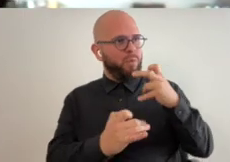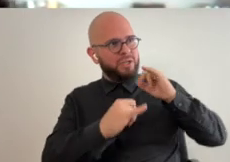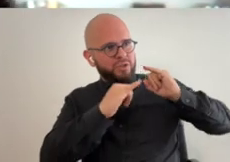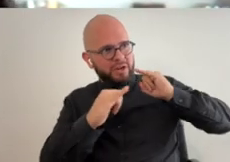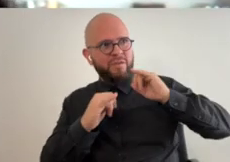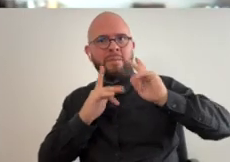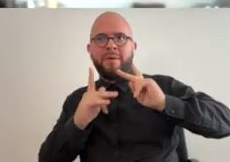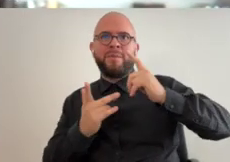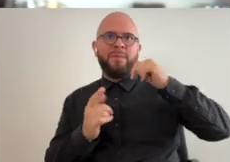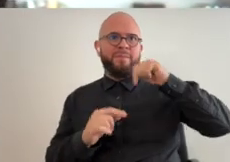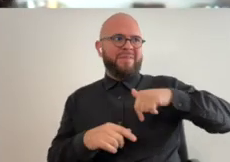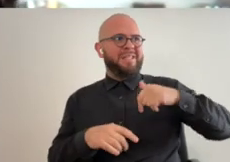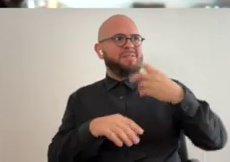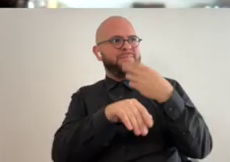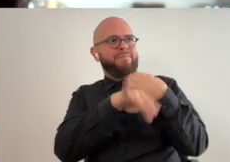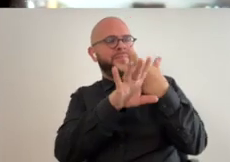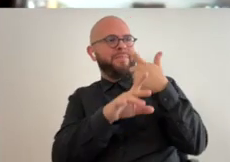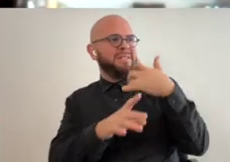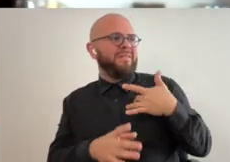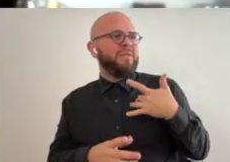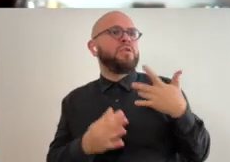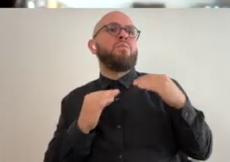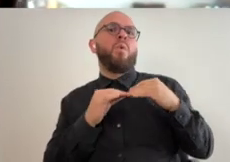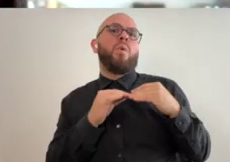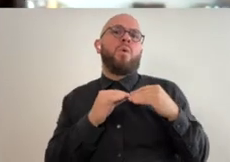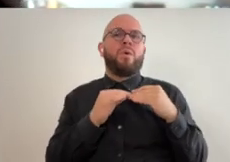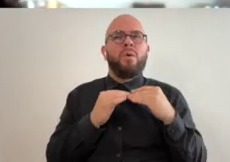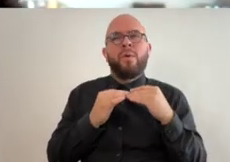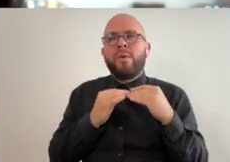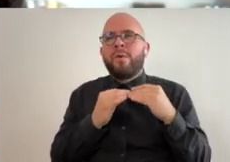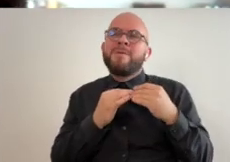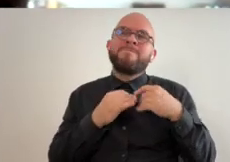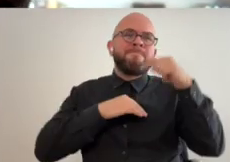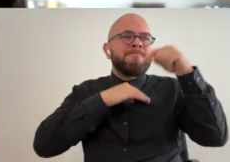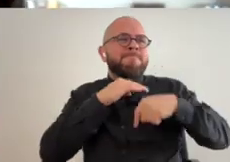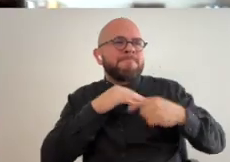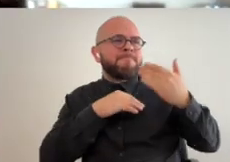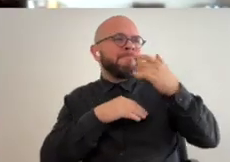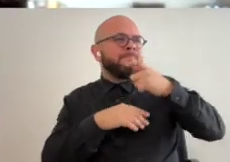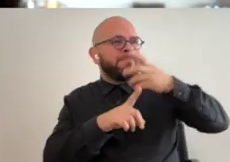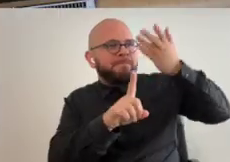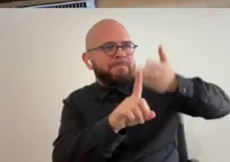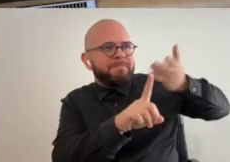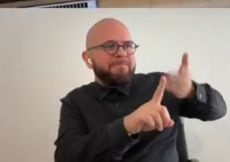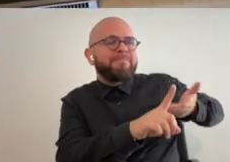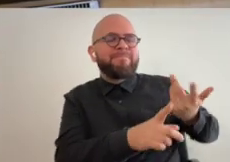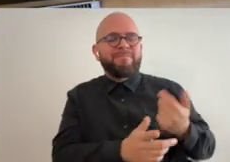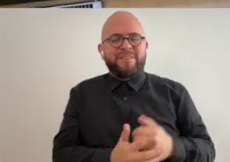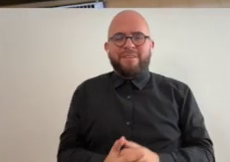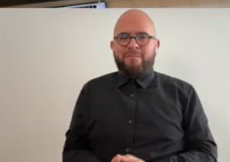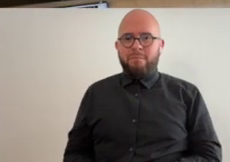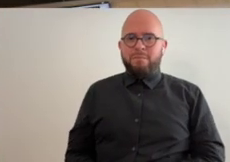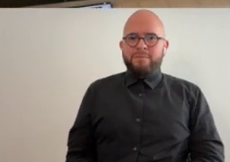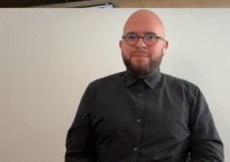these interviews like this because it's so much more i think you get to know people a little bit better you